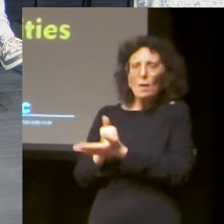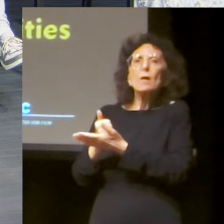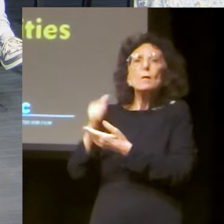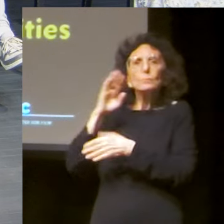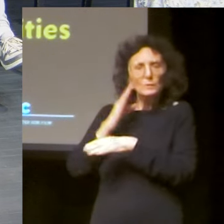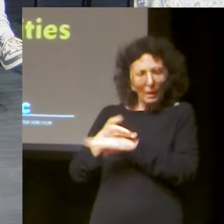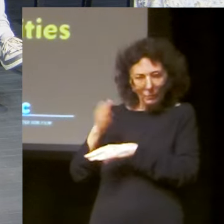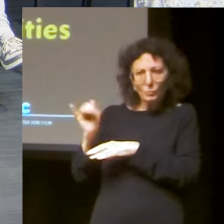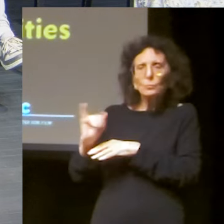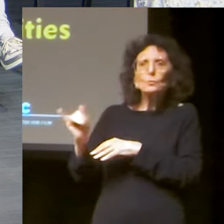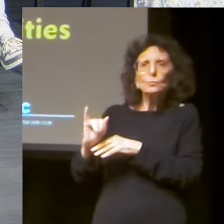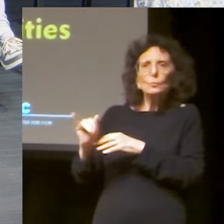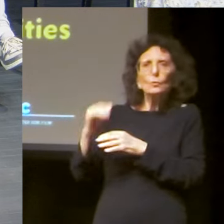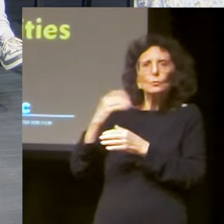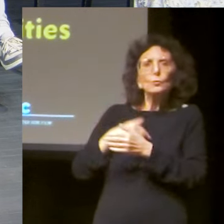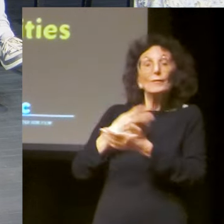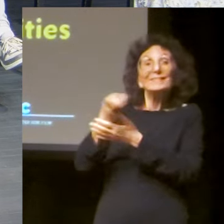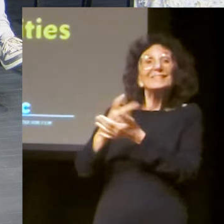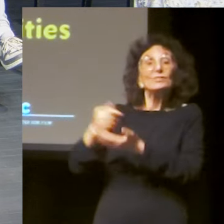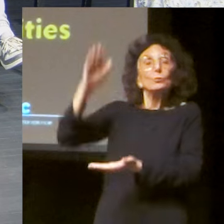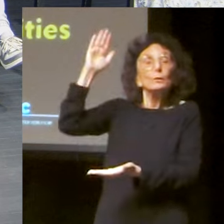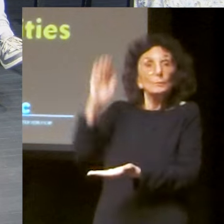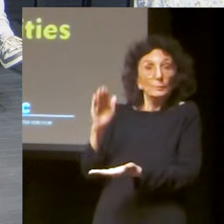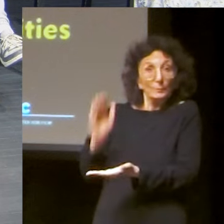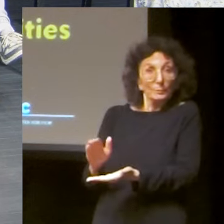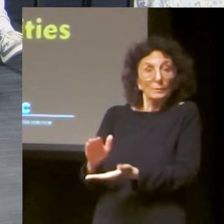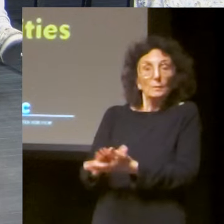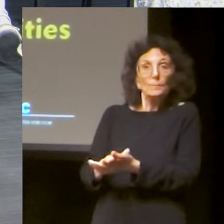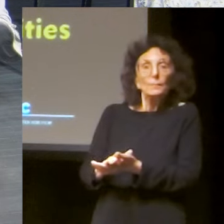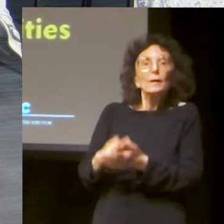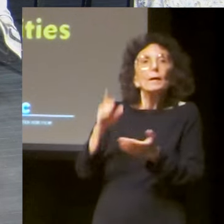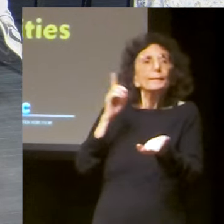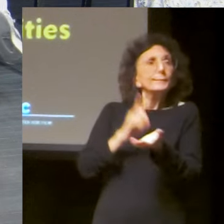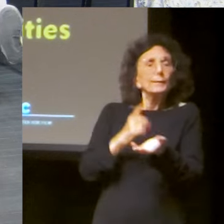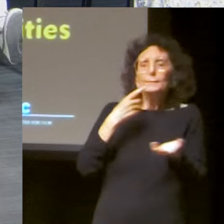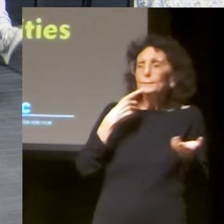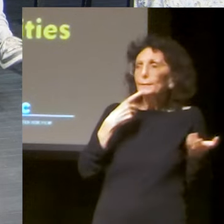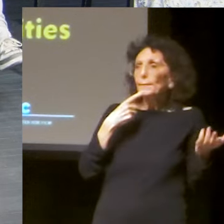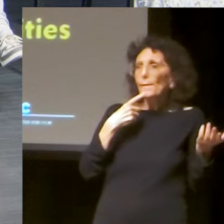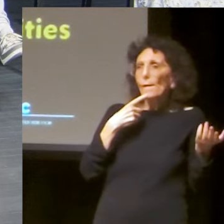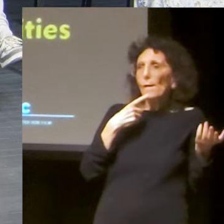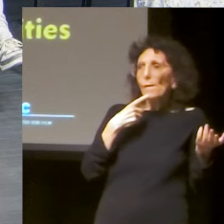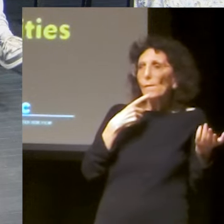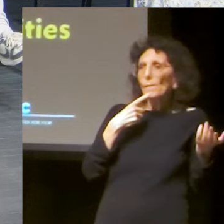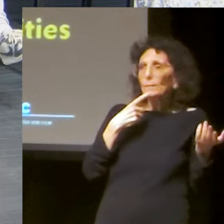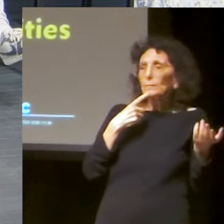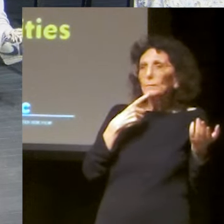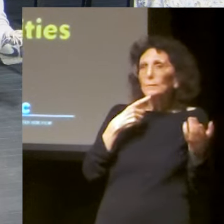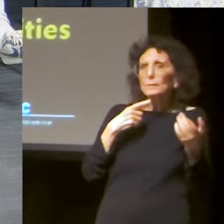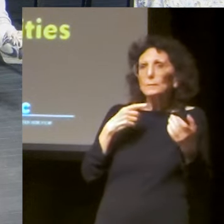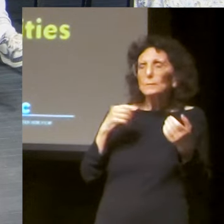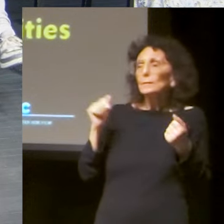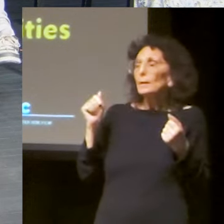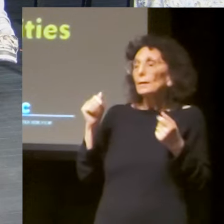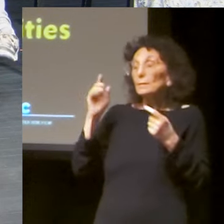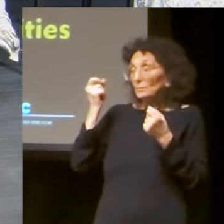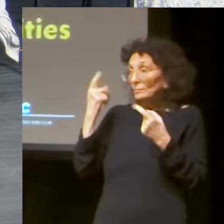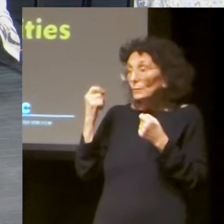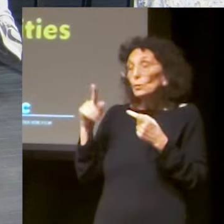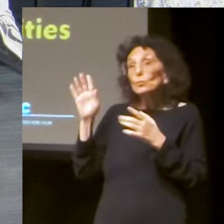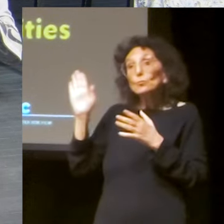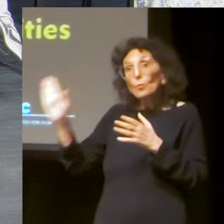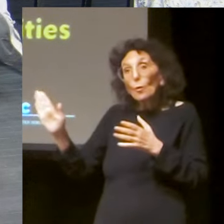said, give him vitamin D, vitamin C that will help him, that will help